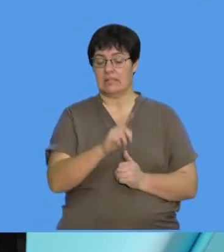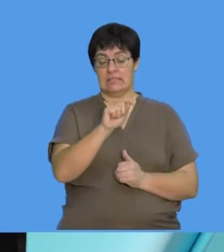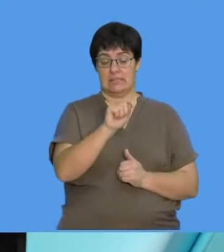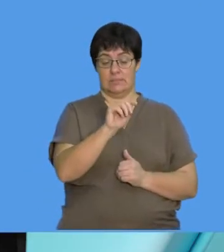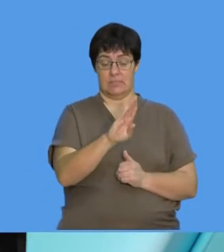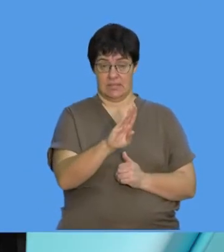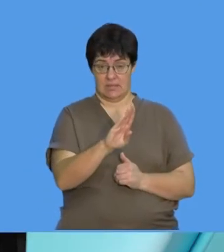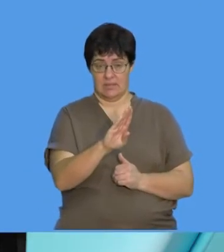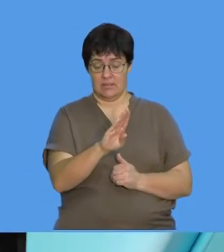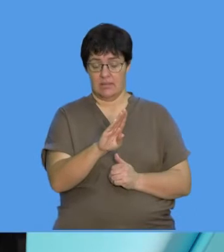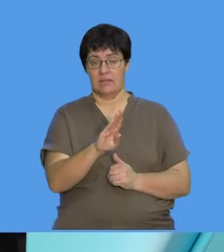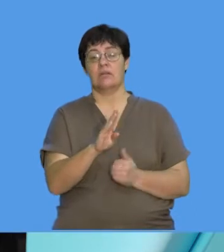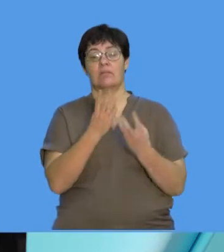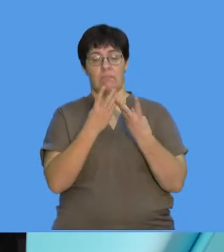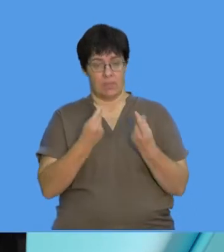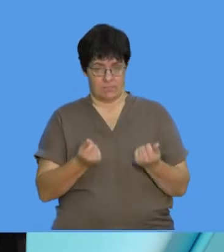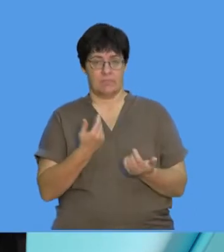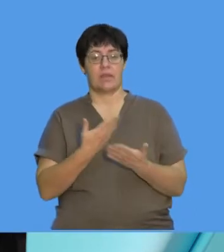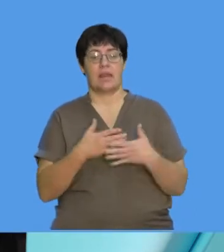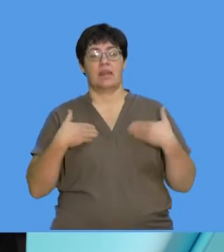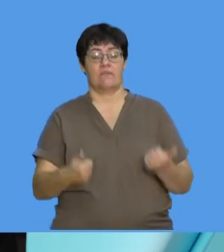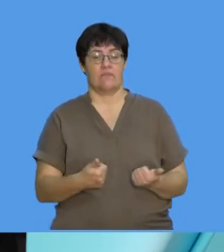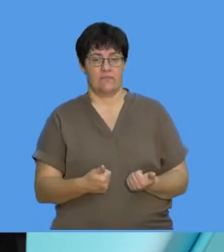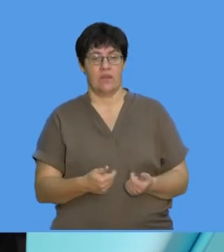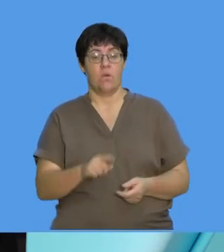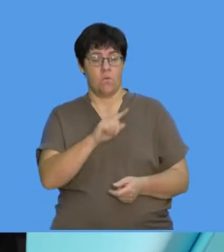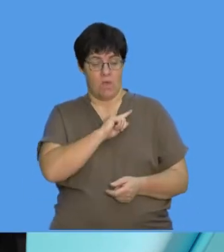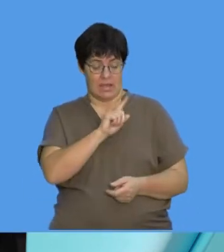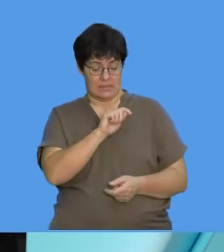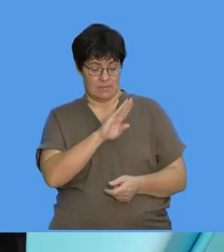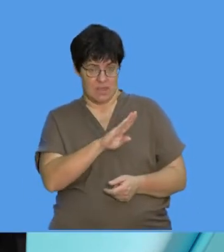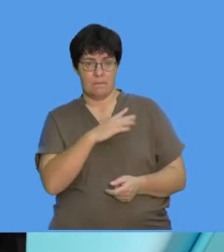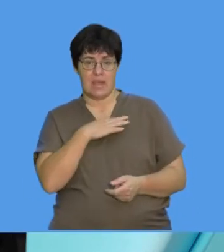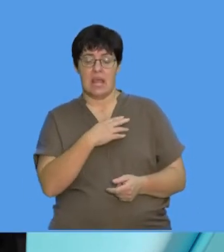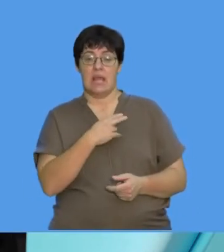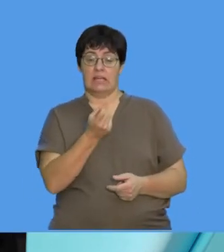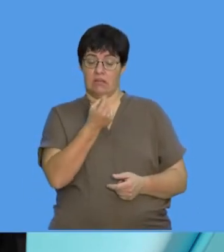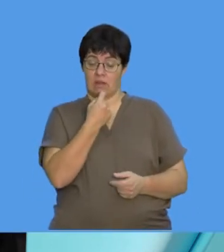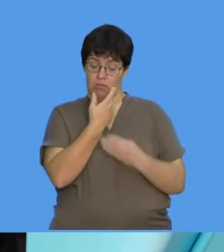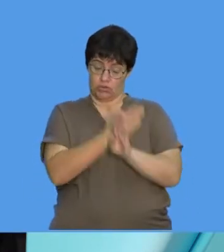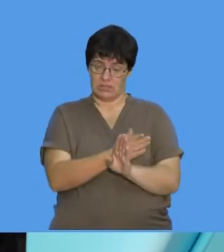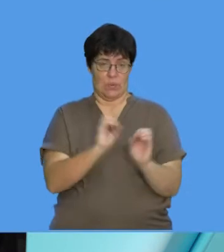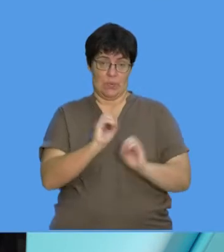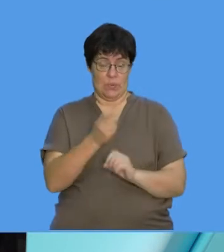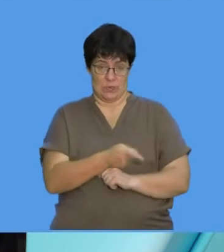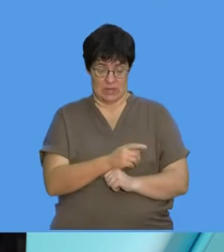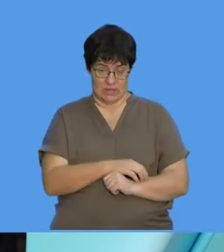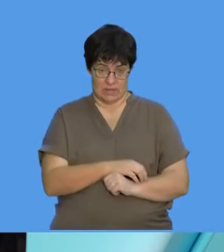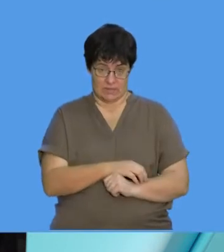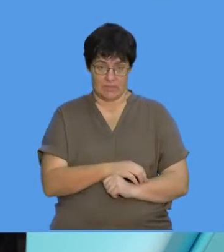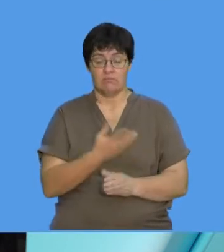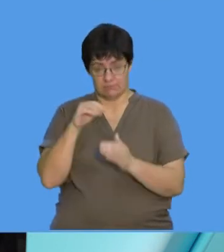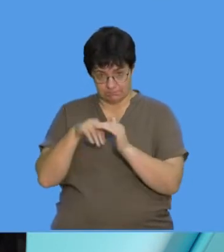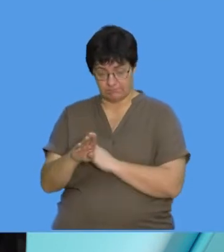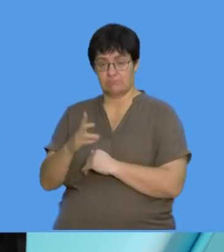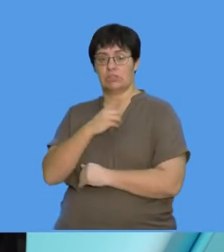TB can be cured if you have the TB that's not drug resistant. If you are able